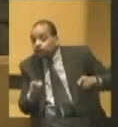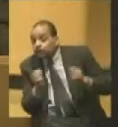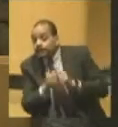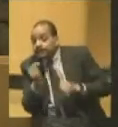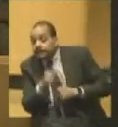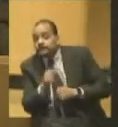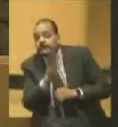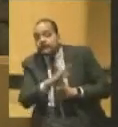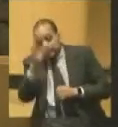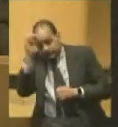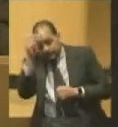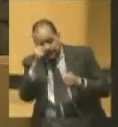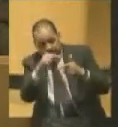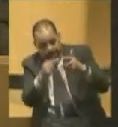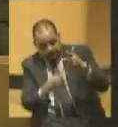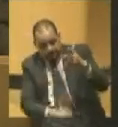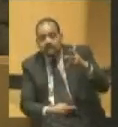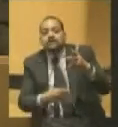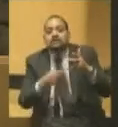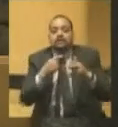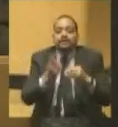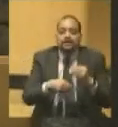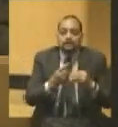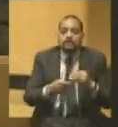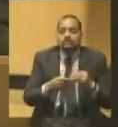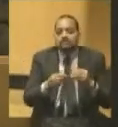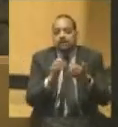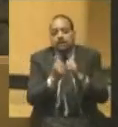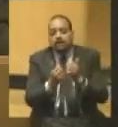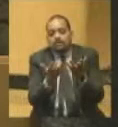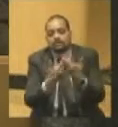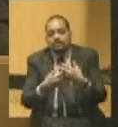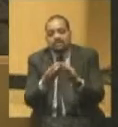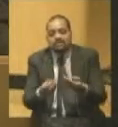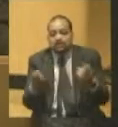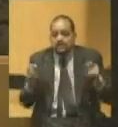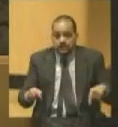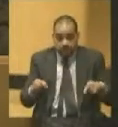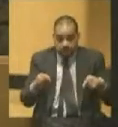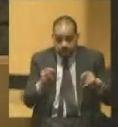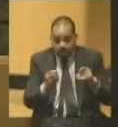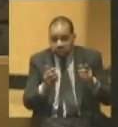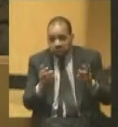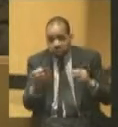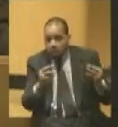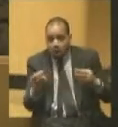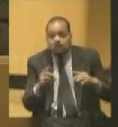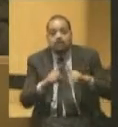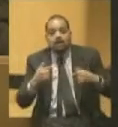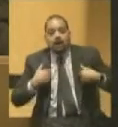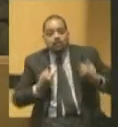all his opinions respecting the prosecution or the conclusion of this war. But I will maintain his right to express those